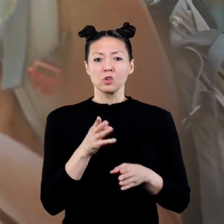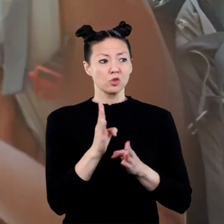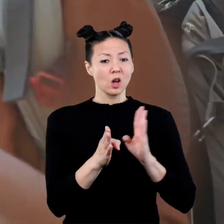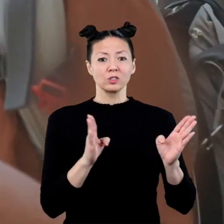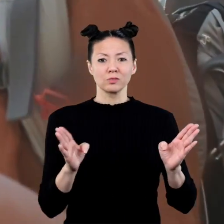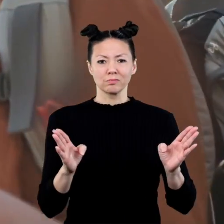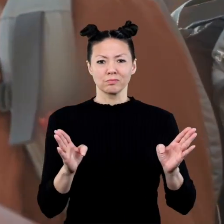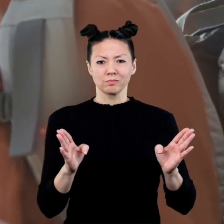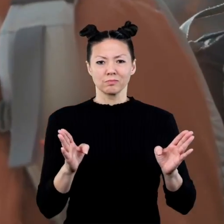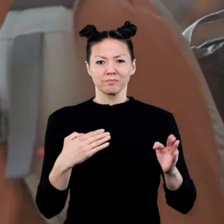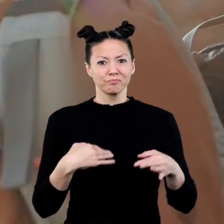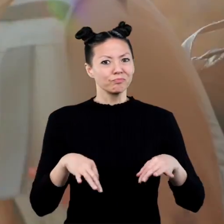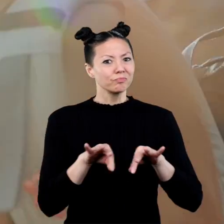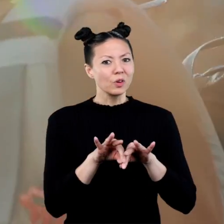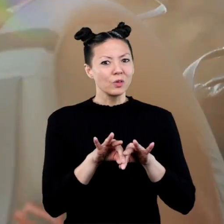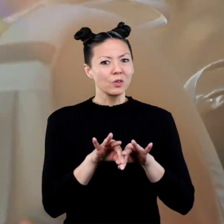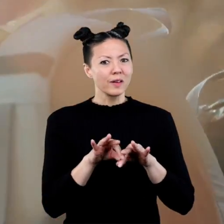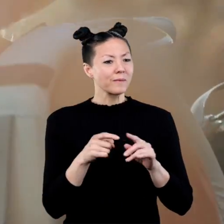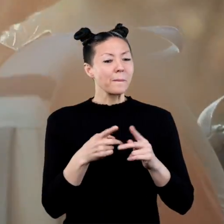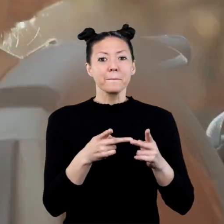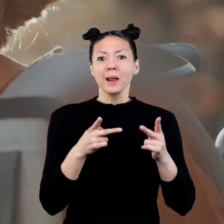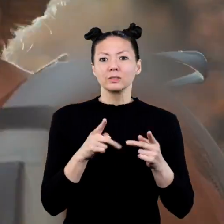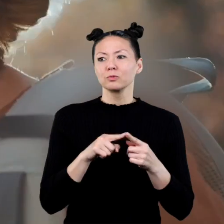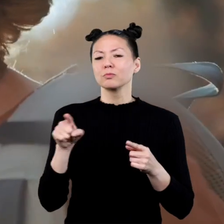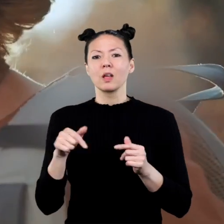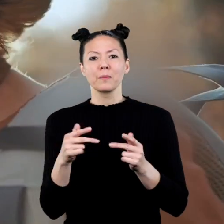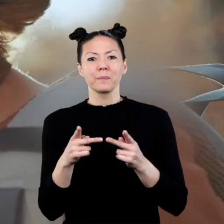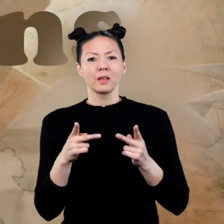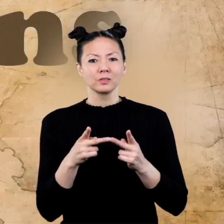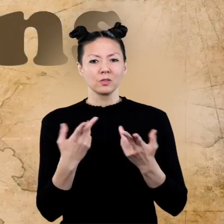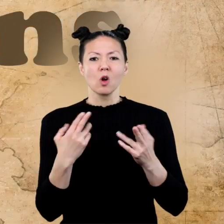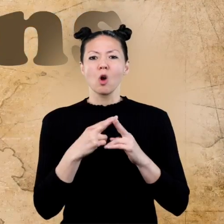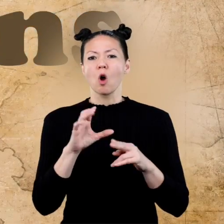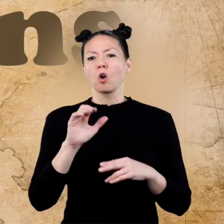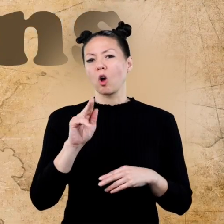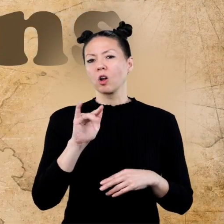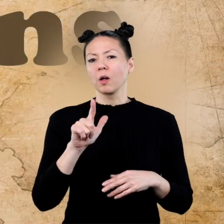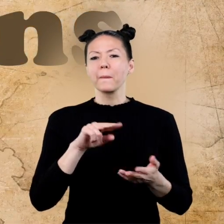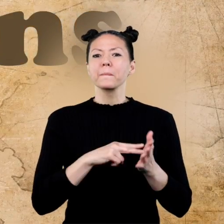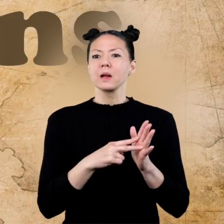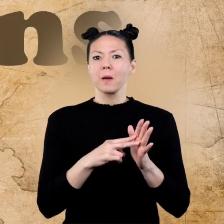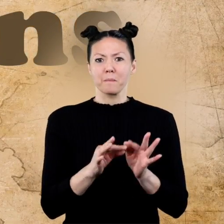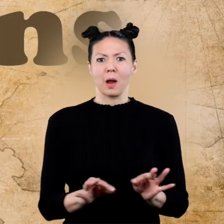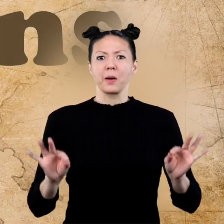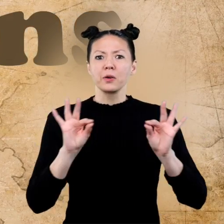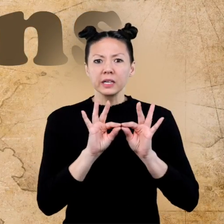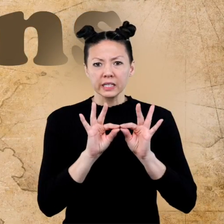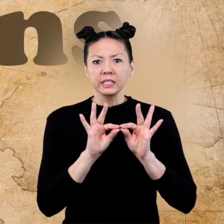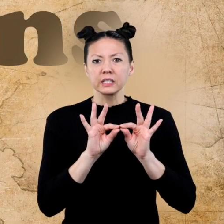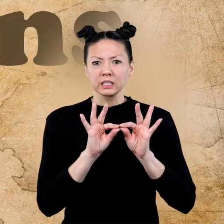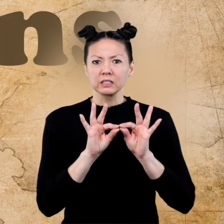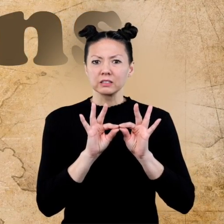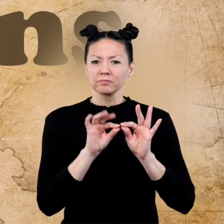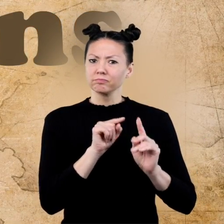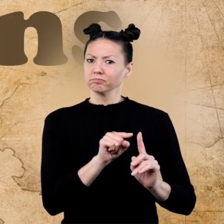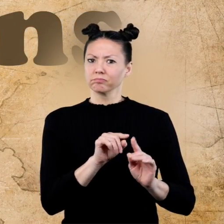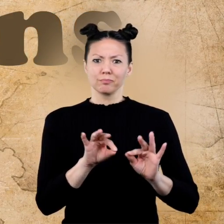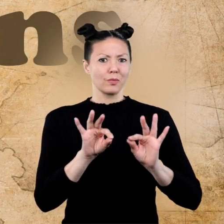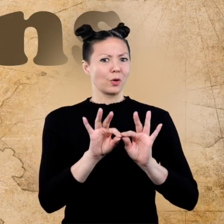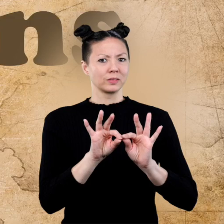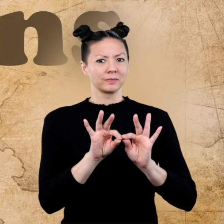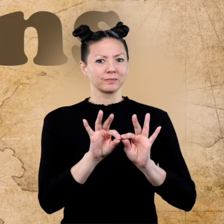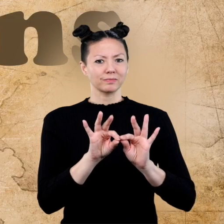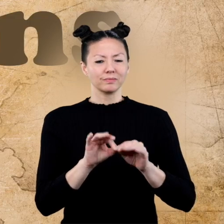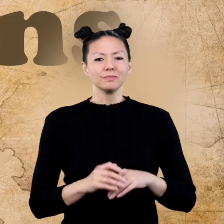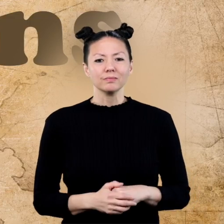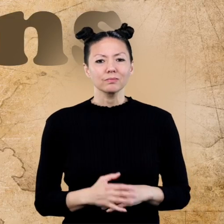help people know how to get from place to place. The word cardinal means primary or of most